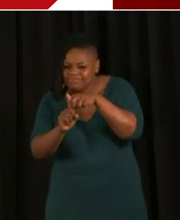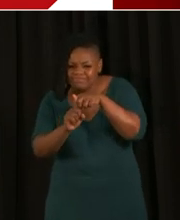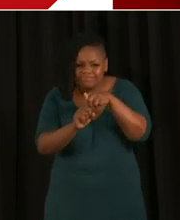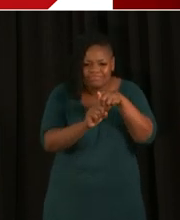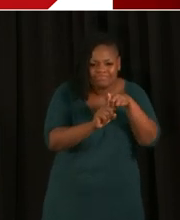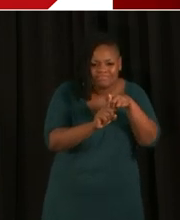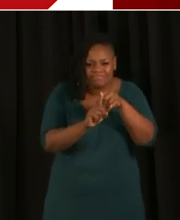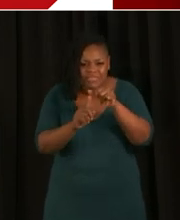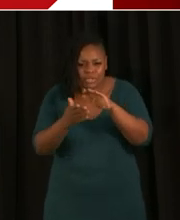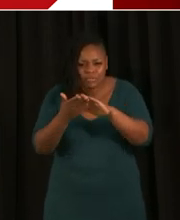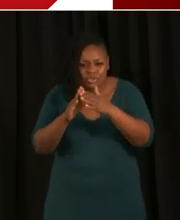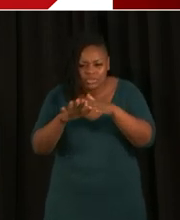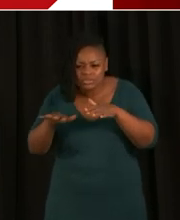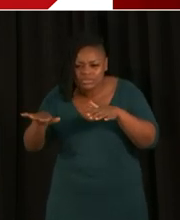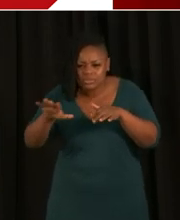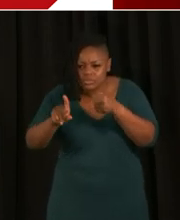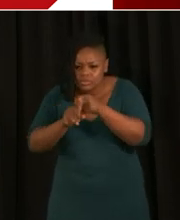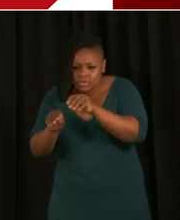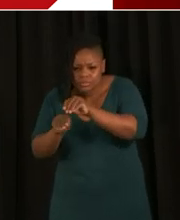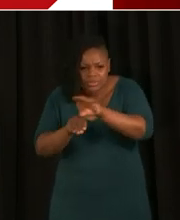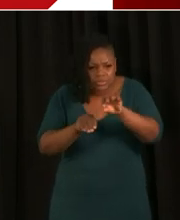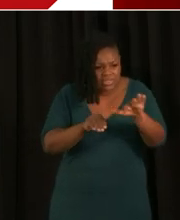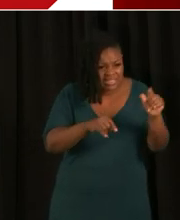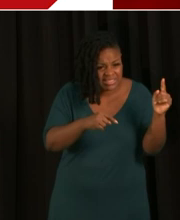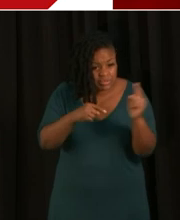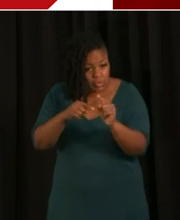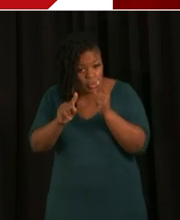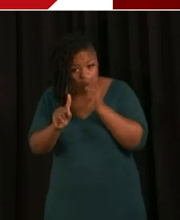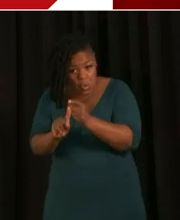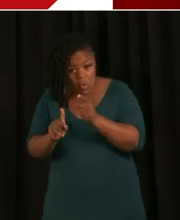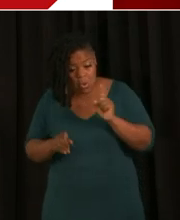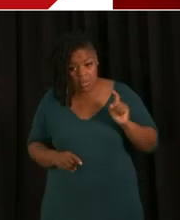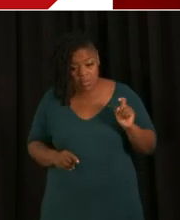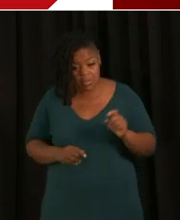manageable, again, beyond what is already in place.